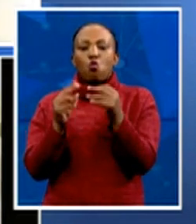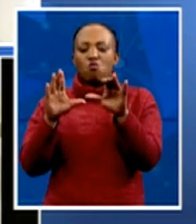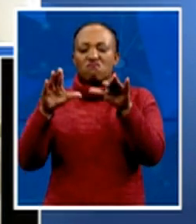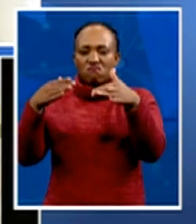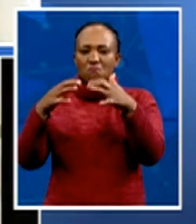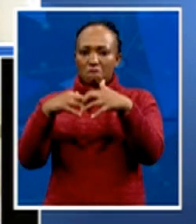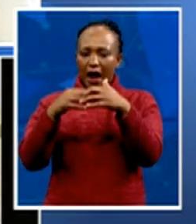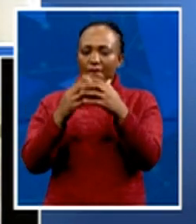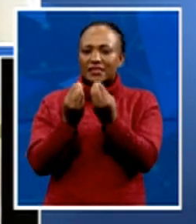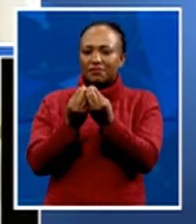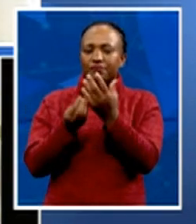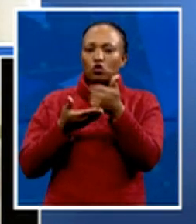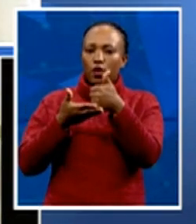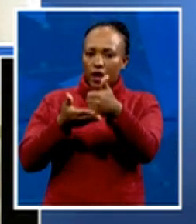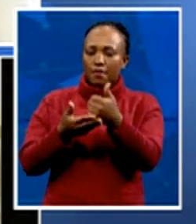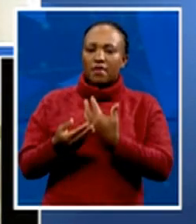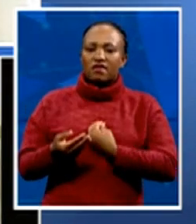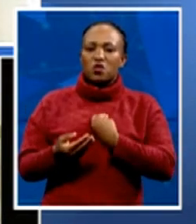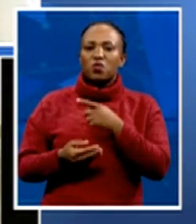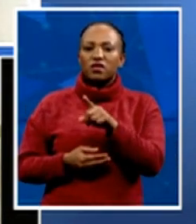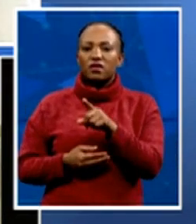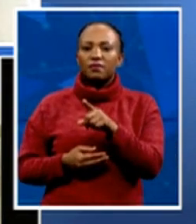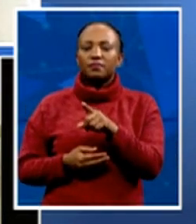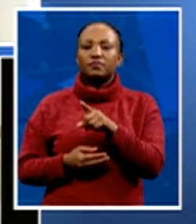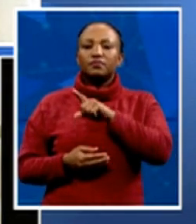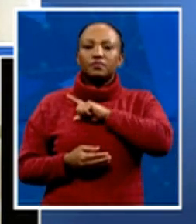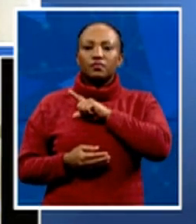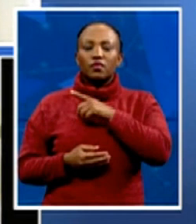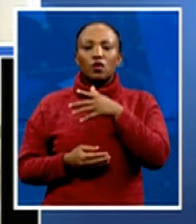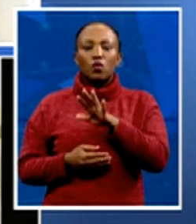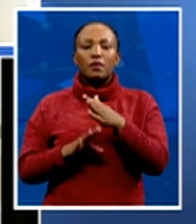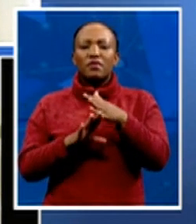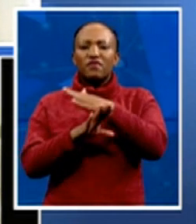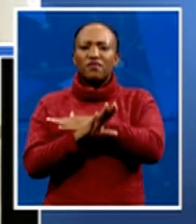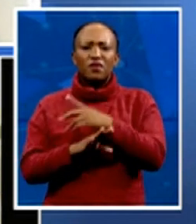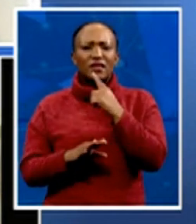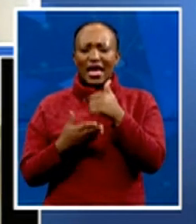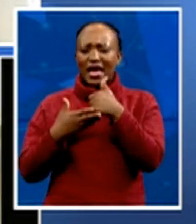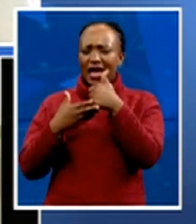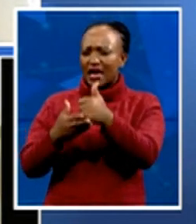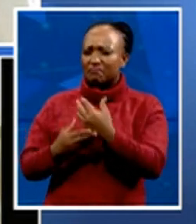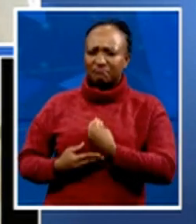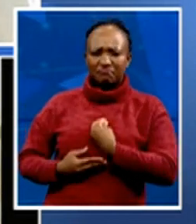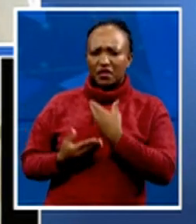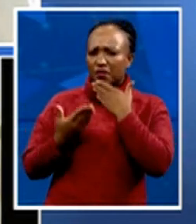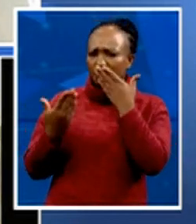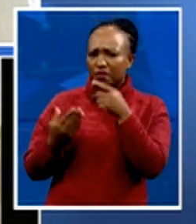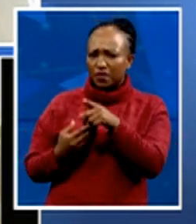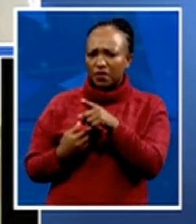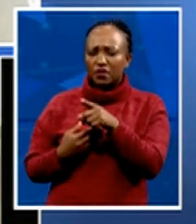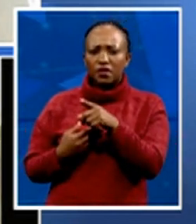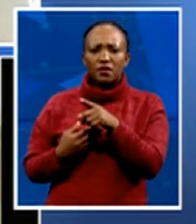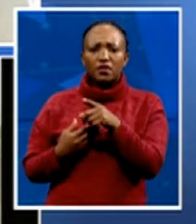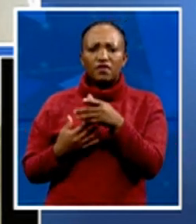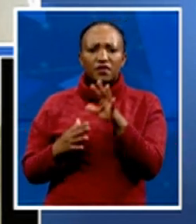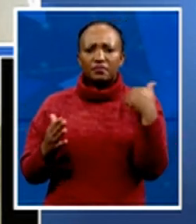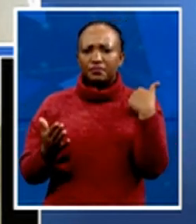municipalities, there are just people who are waiting there. But they are not assisting you. You can ask them, have they visited any municipality in all South African states?